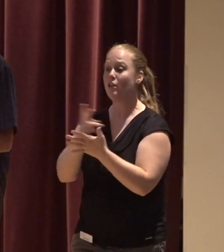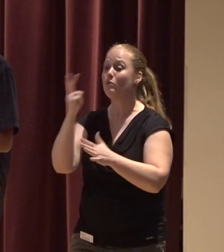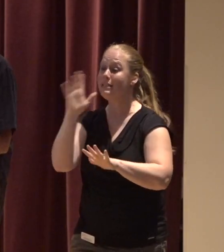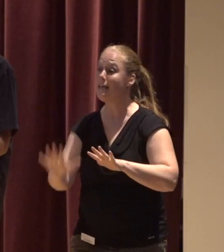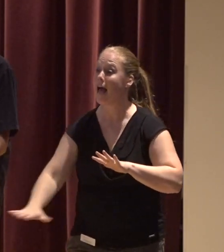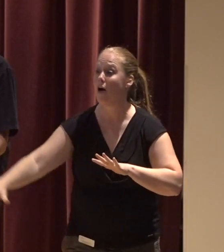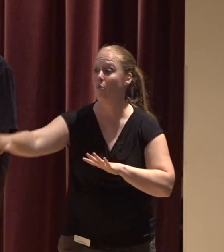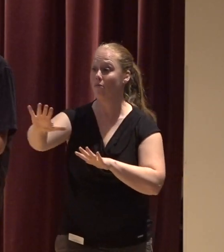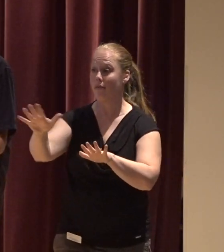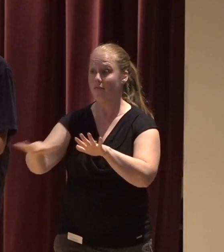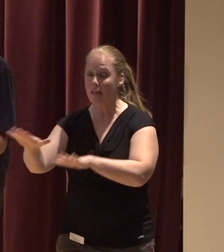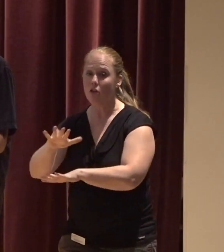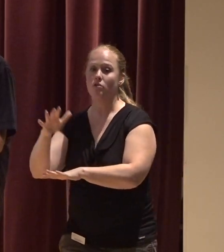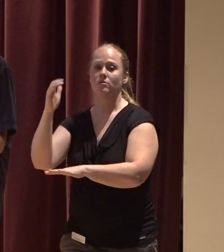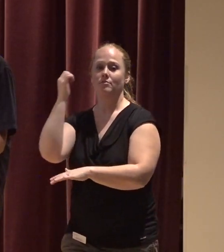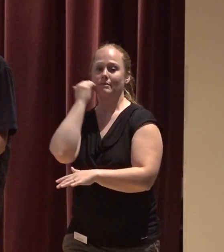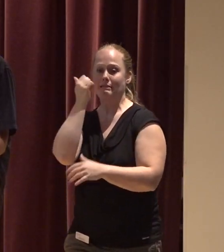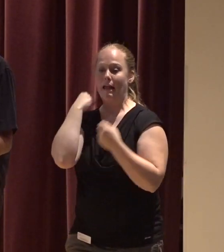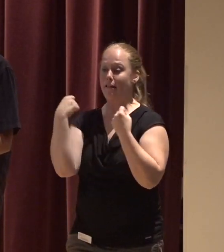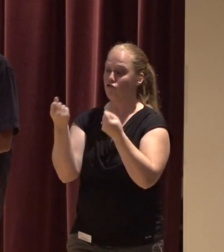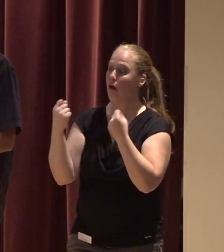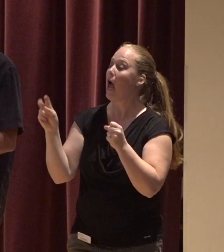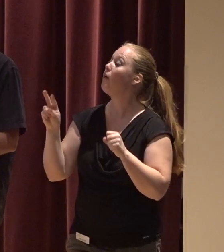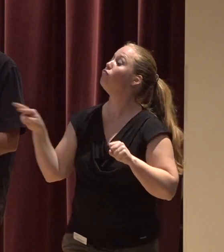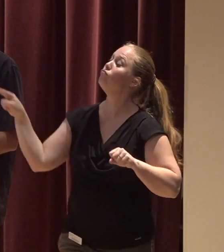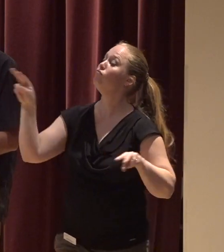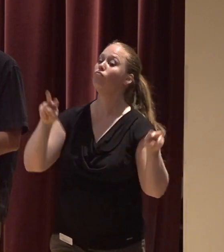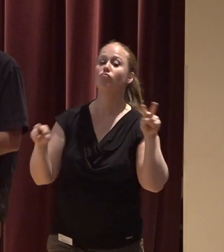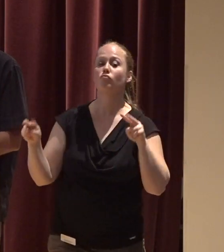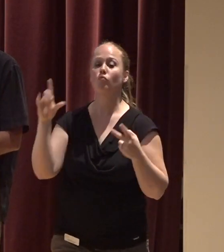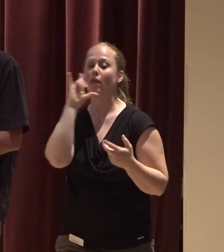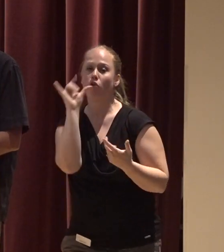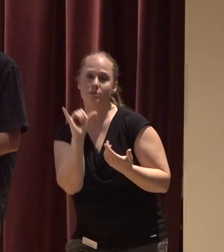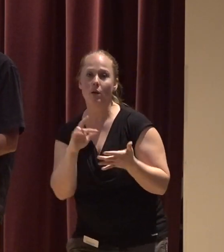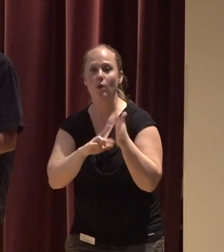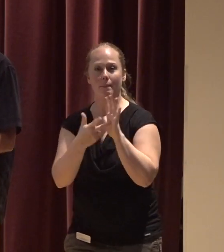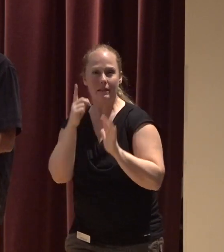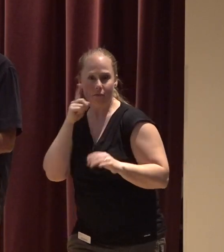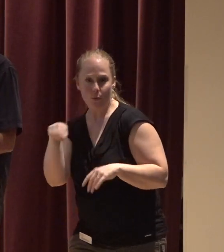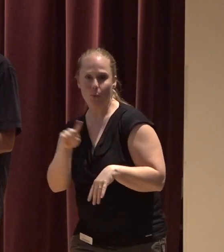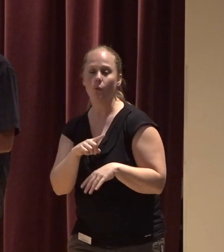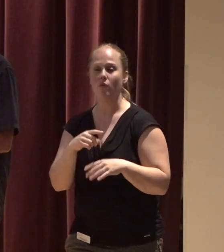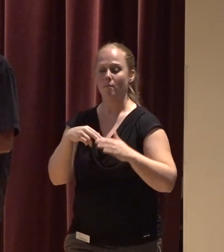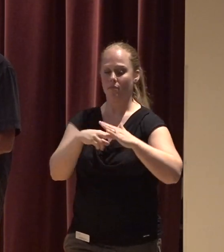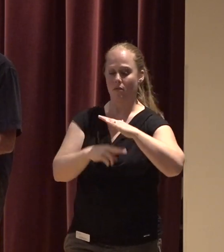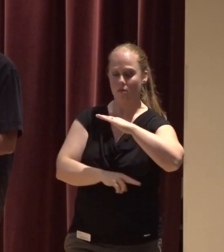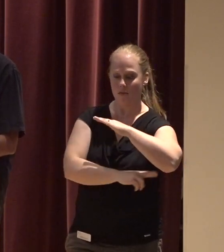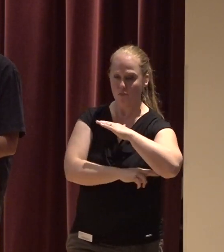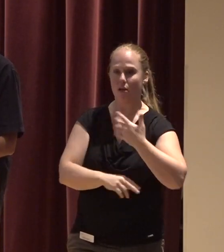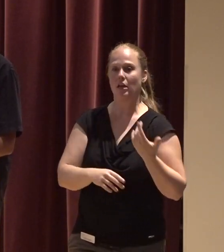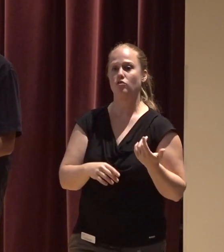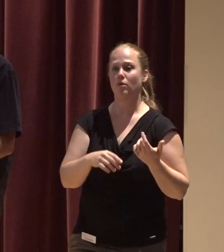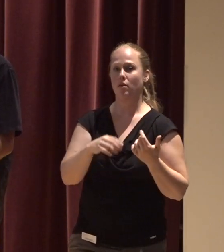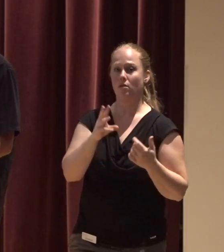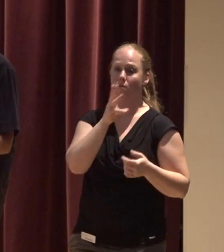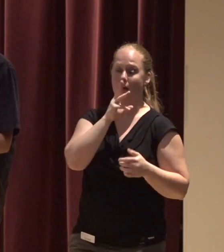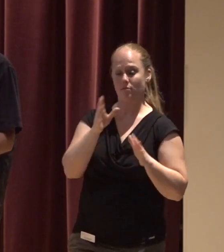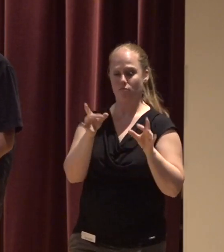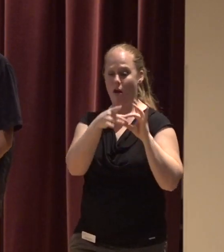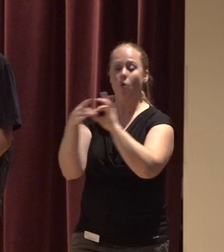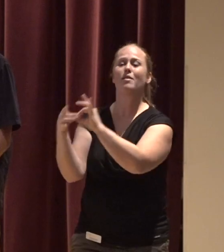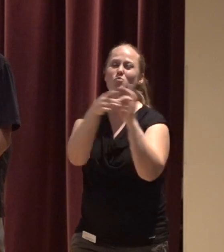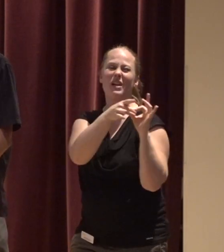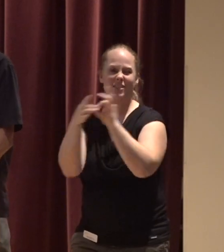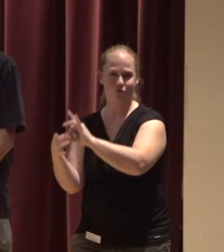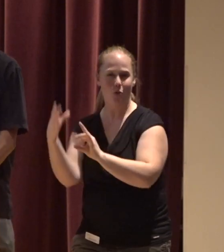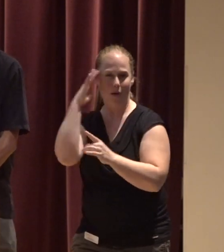On a daily commute or a daily drive And from the bridge between water quantity and water quality For what you might